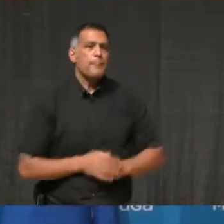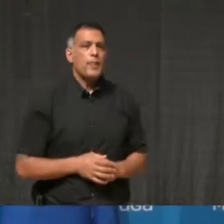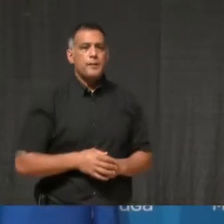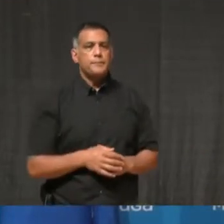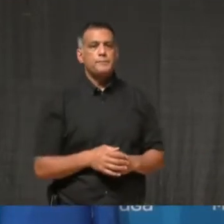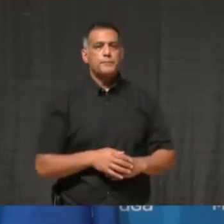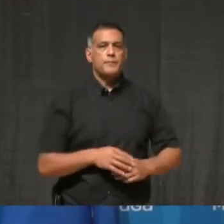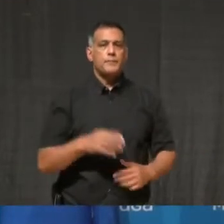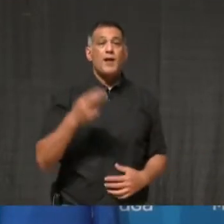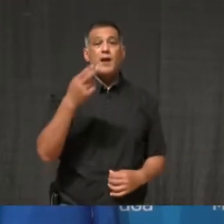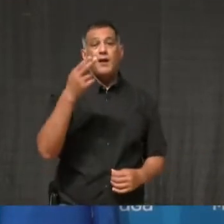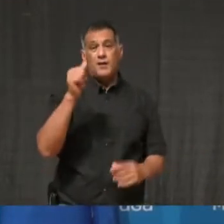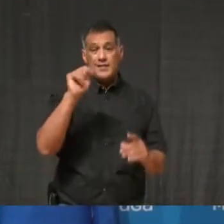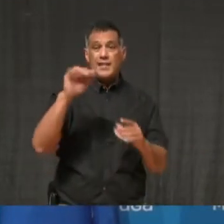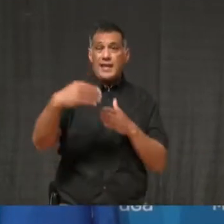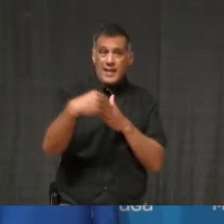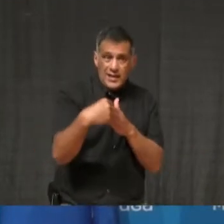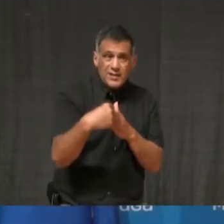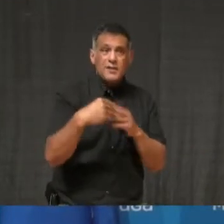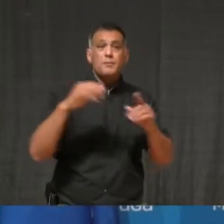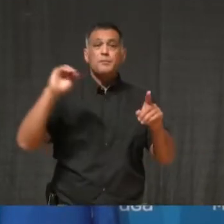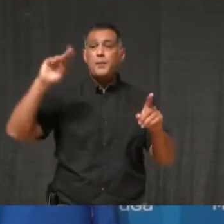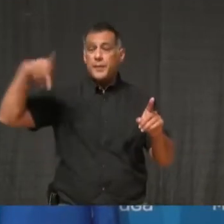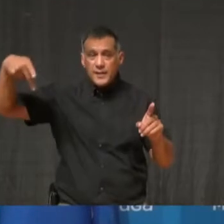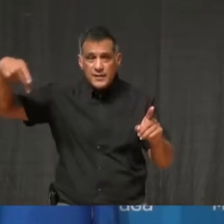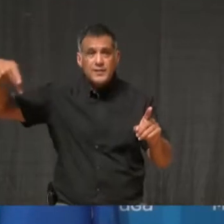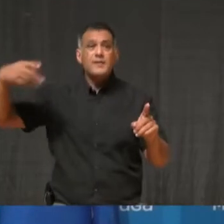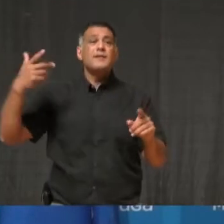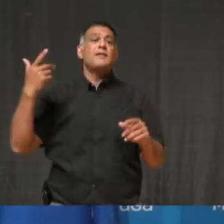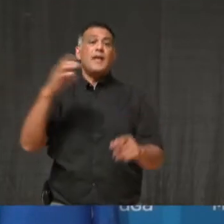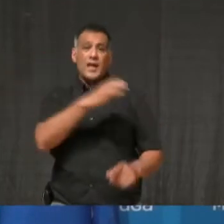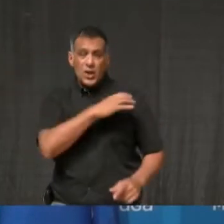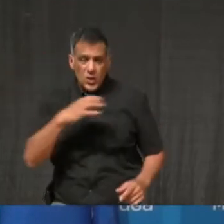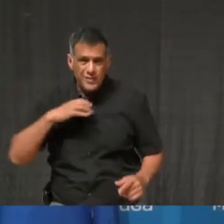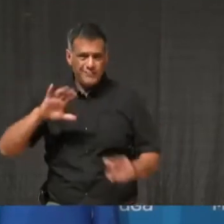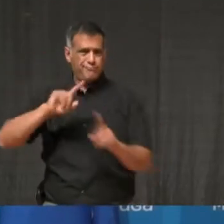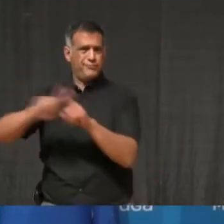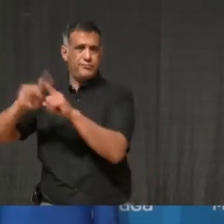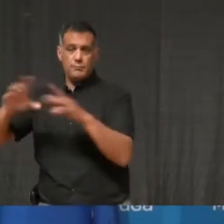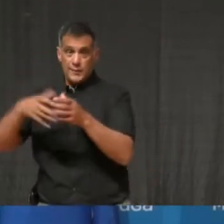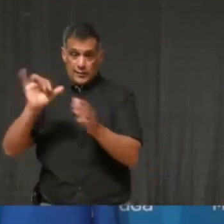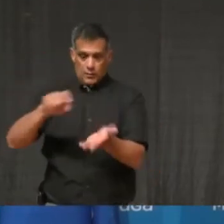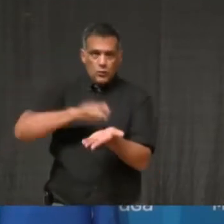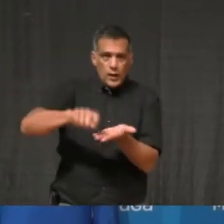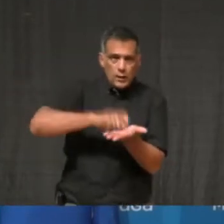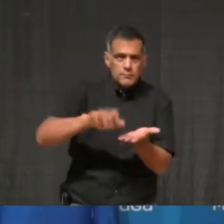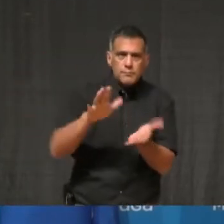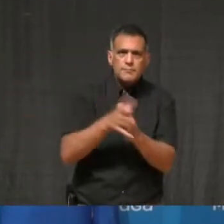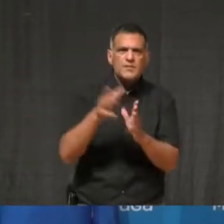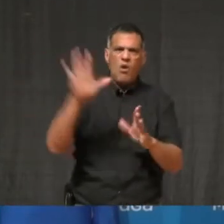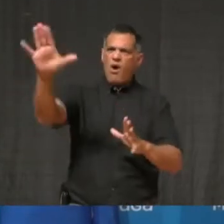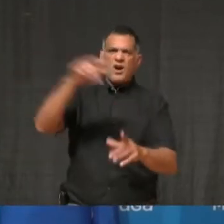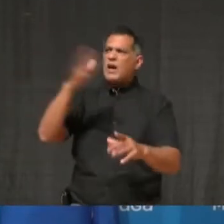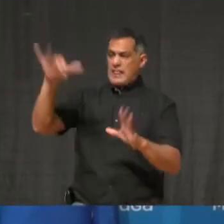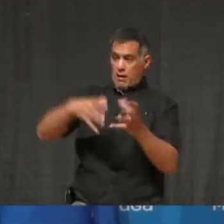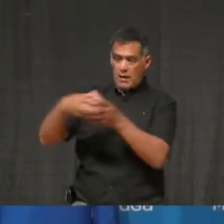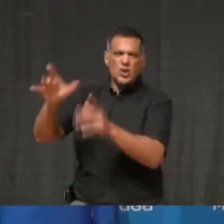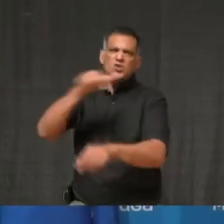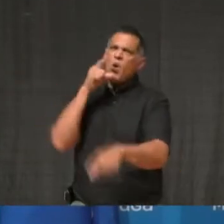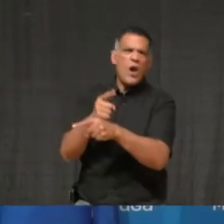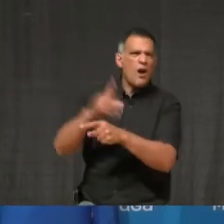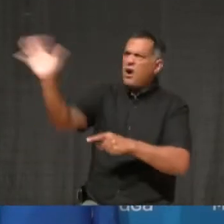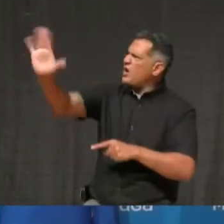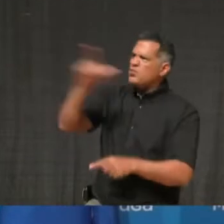and leaders wrote a letter over the weekend saying they didn't feel that going into a modified stage two was appropriate for them. And I know that the day before,